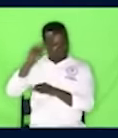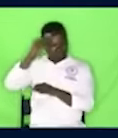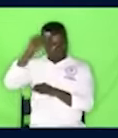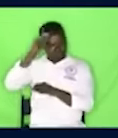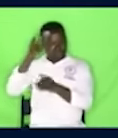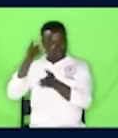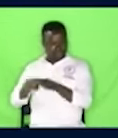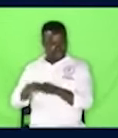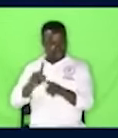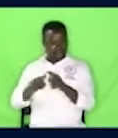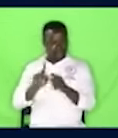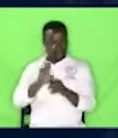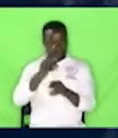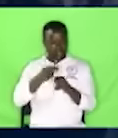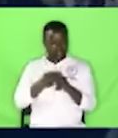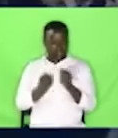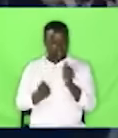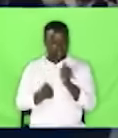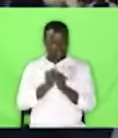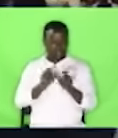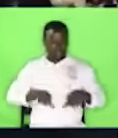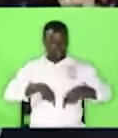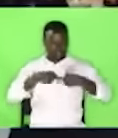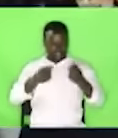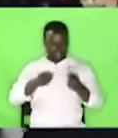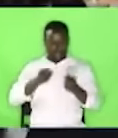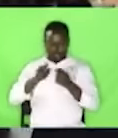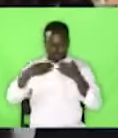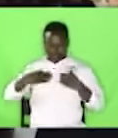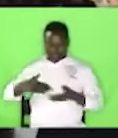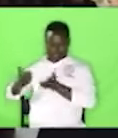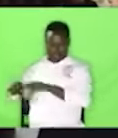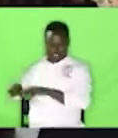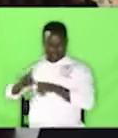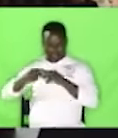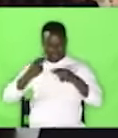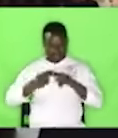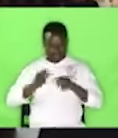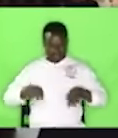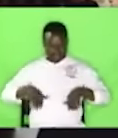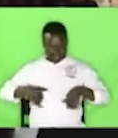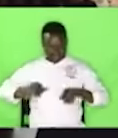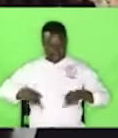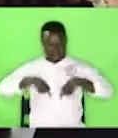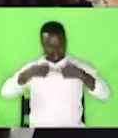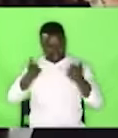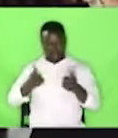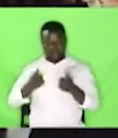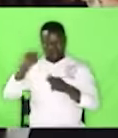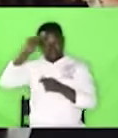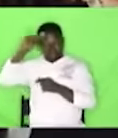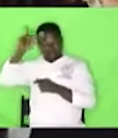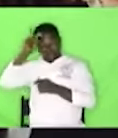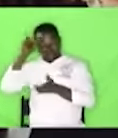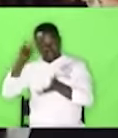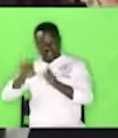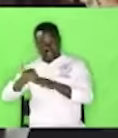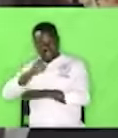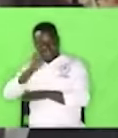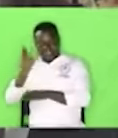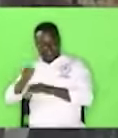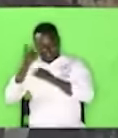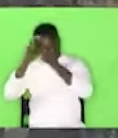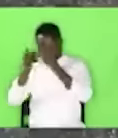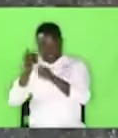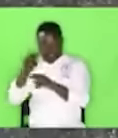Nkrumah is dead. But Nkrumah never dies because the name always lives on. Because